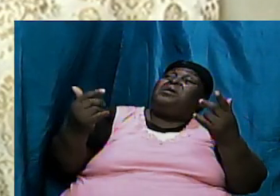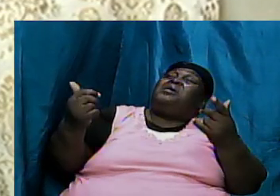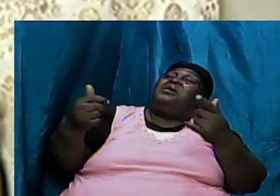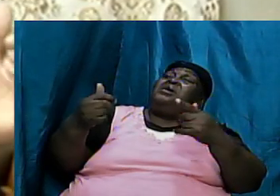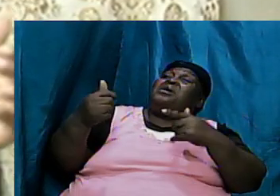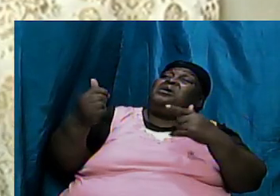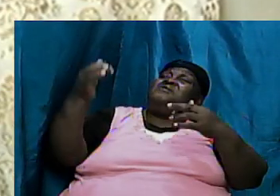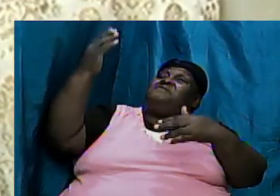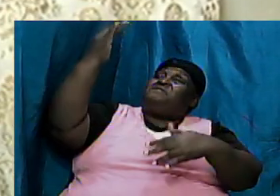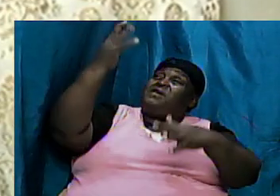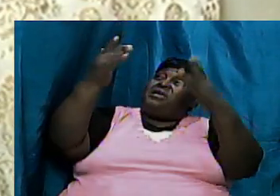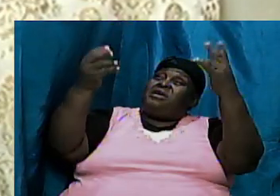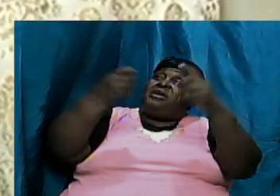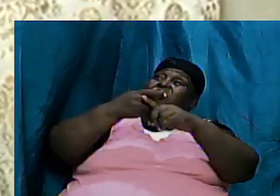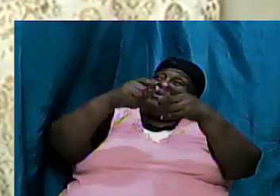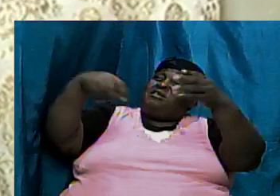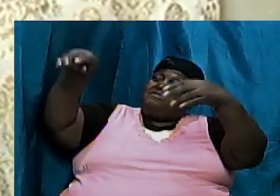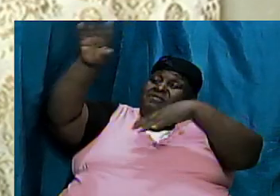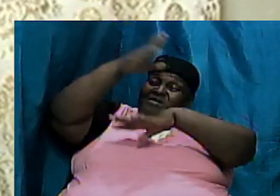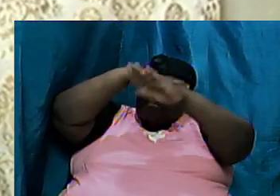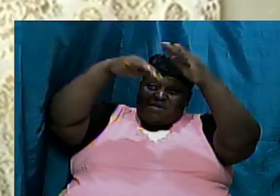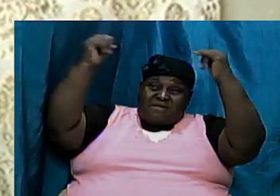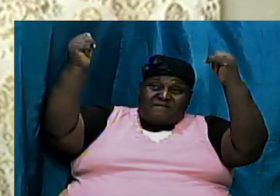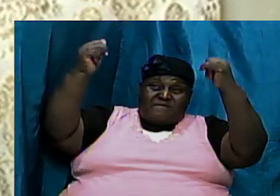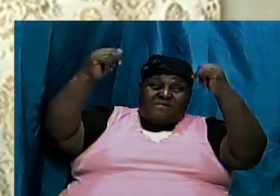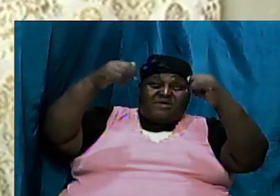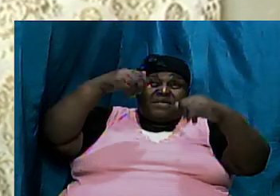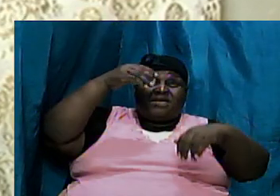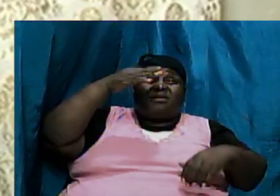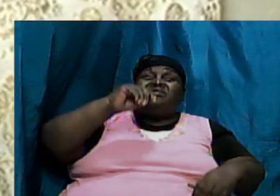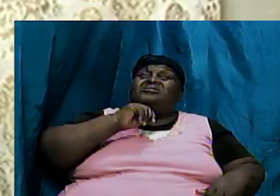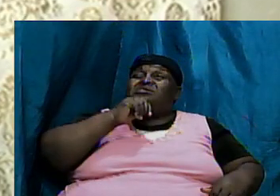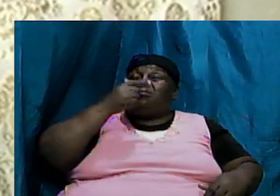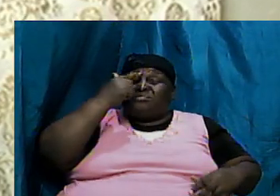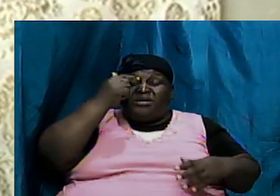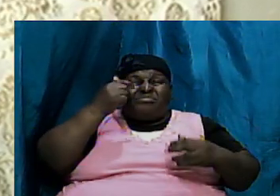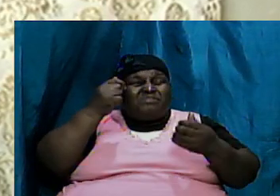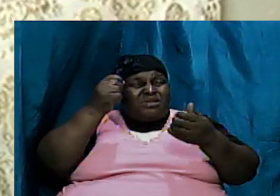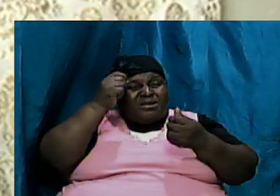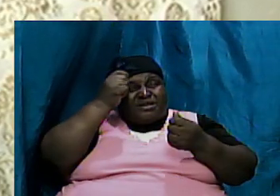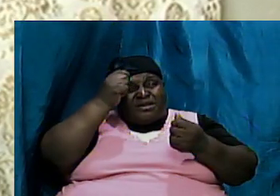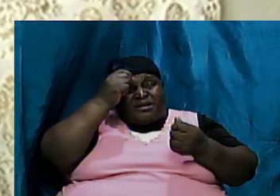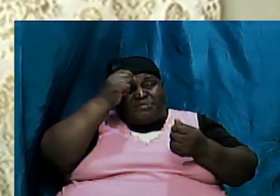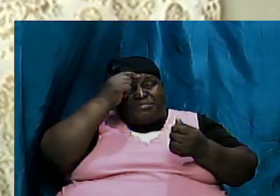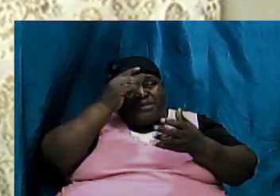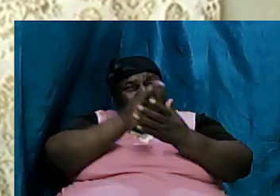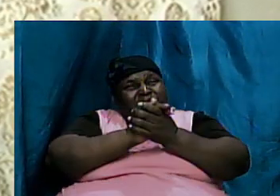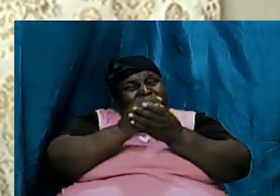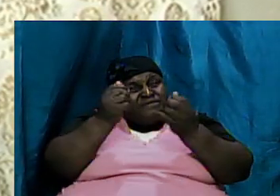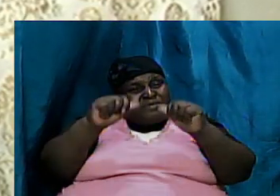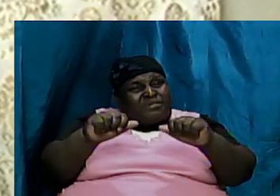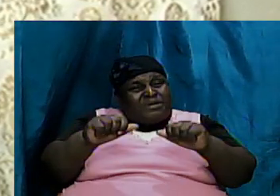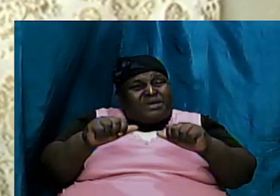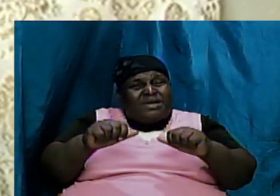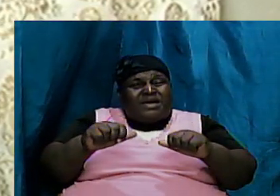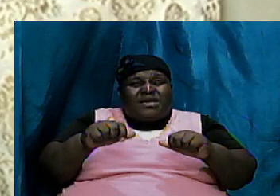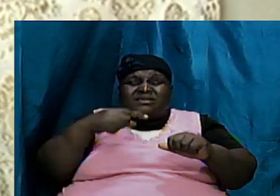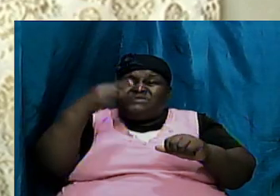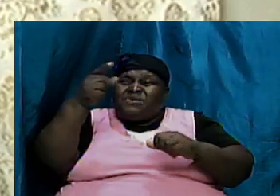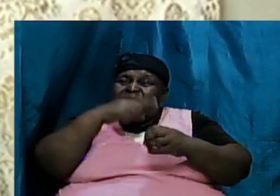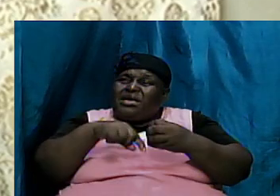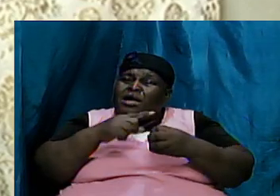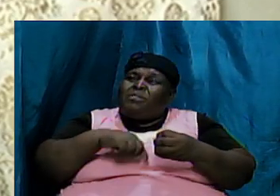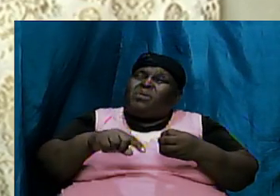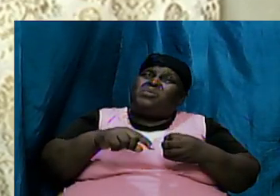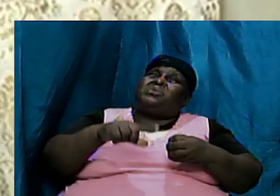heaven and God rained down it it's just unbelievable and then further you talk about Lot's wife became a pillar of